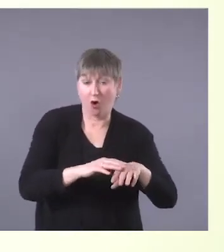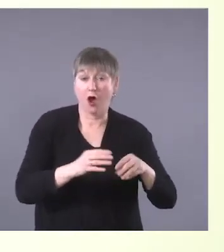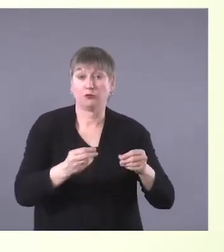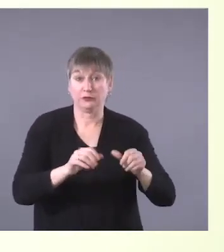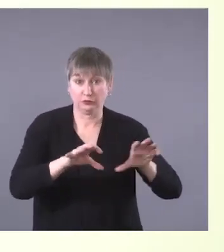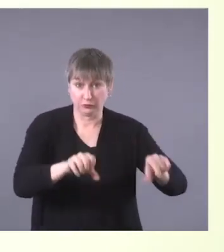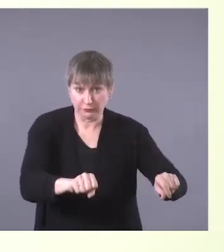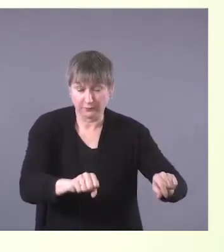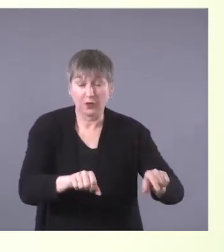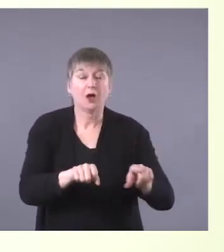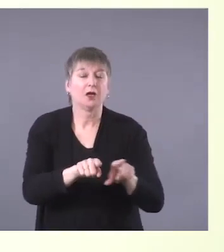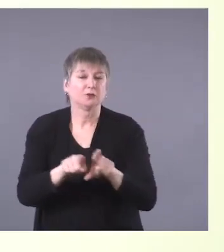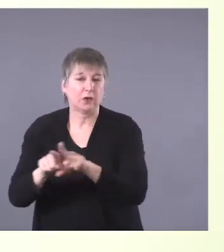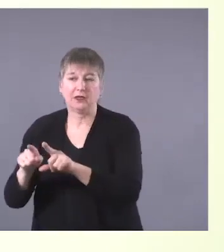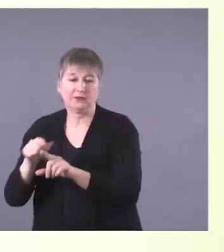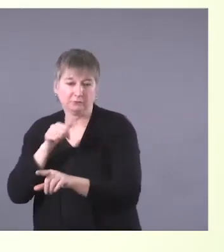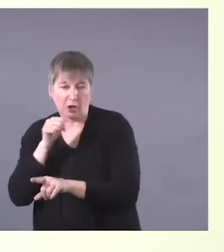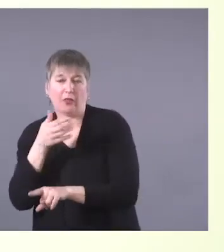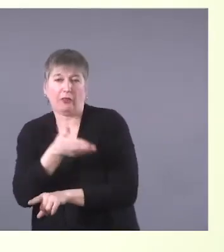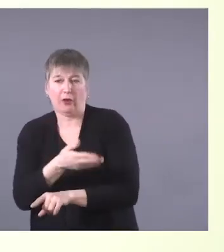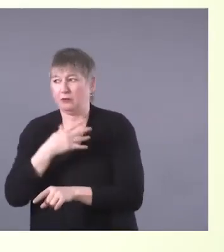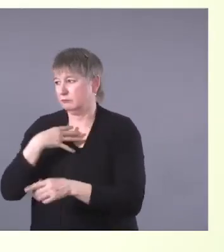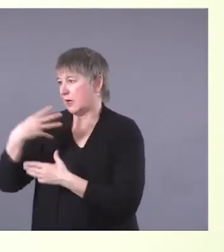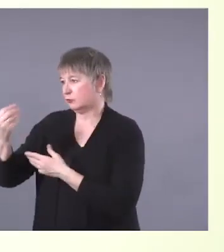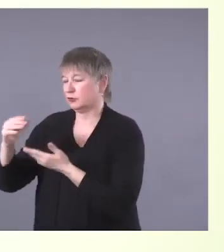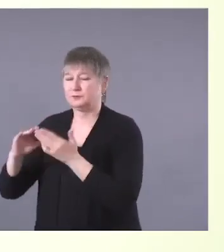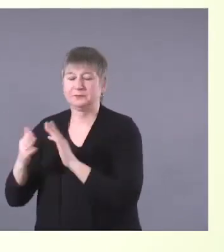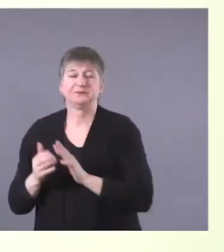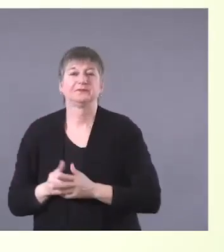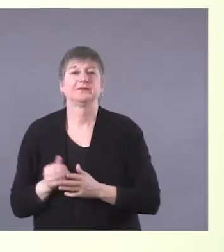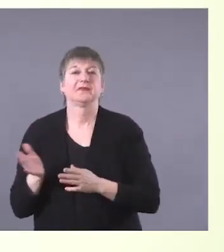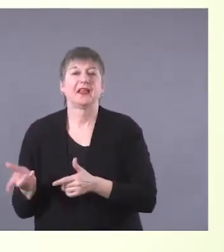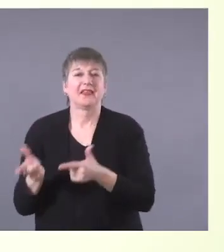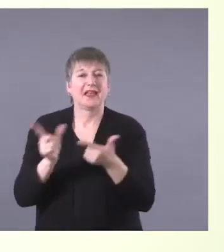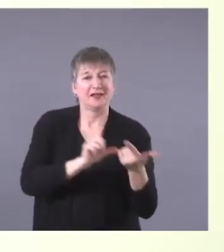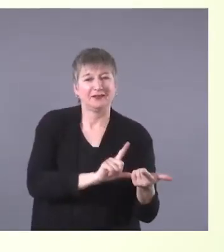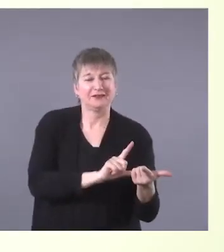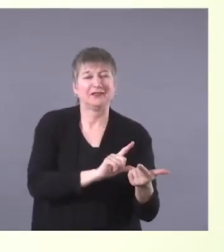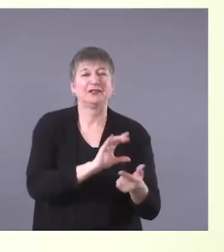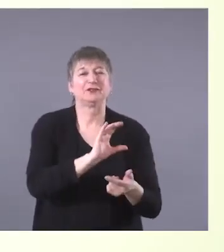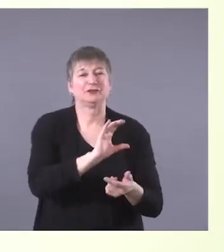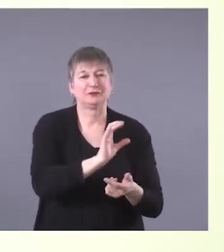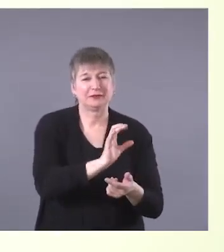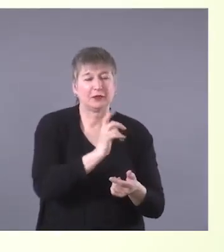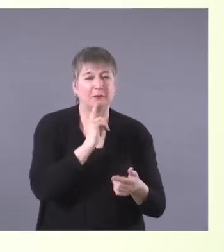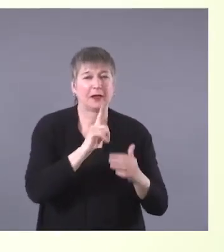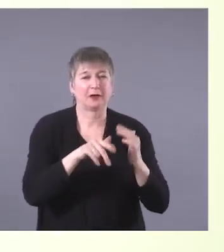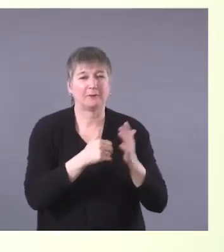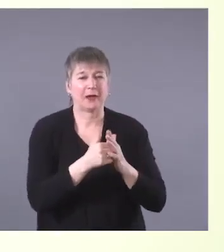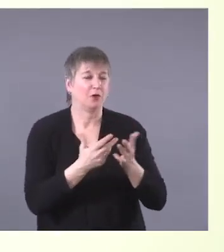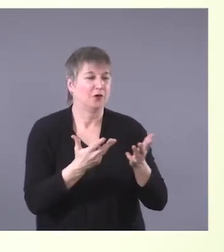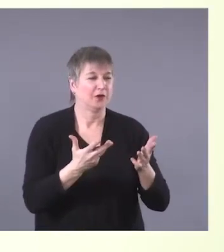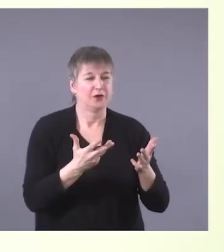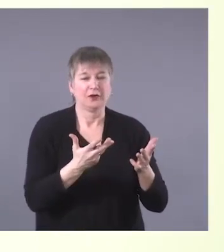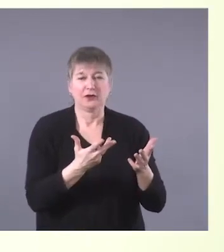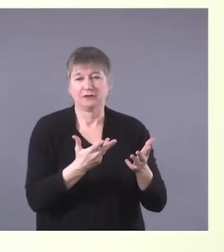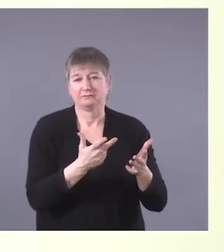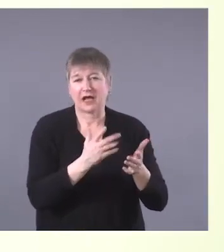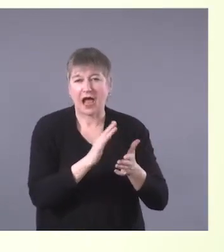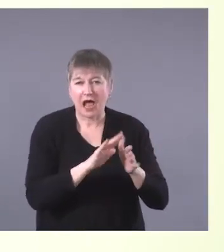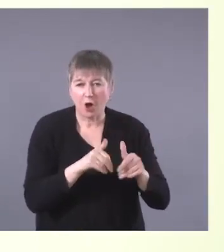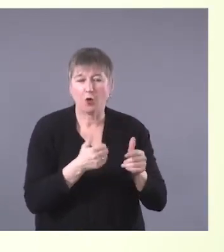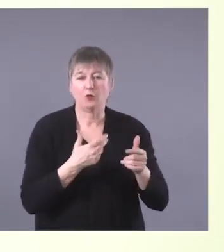going to share insights into Indigenous ways of knowing and being. then we'll just share with you some resources that we're familiar with for